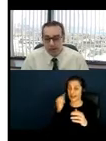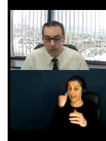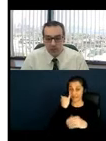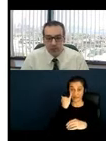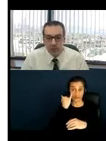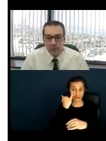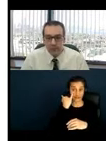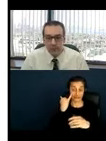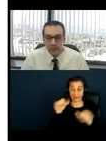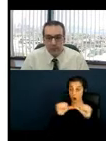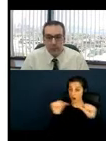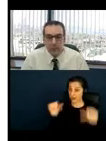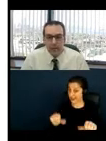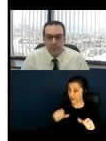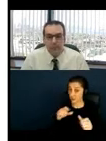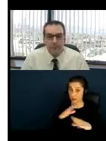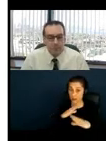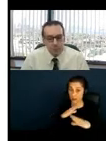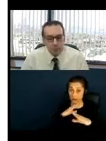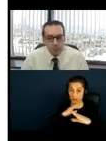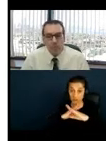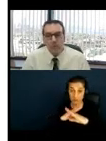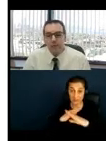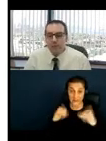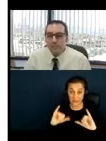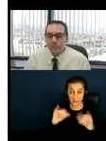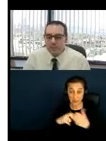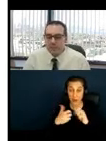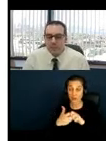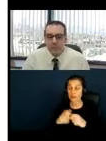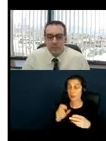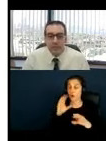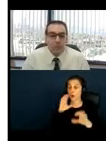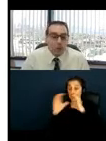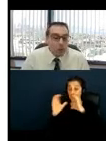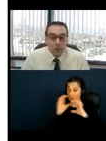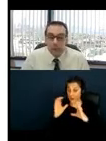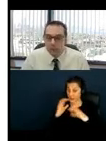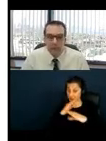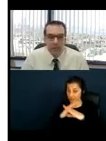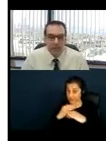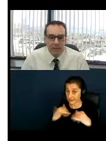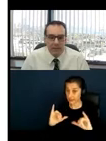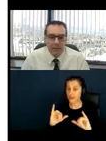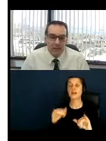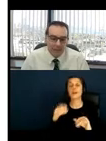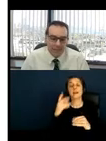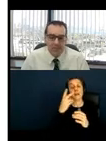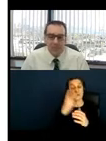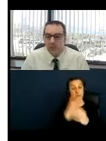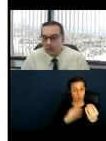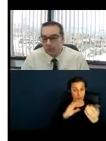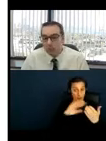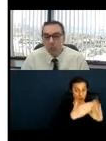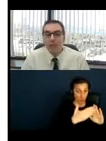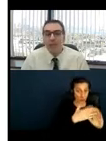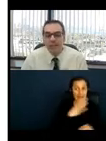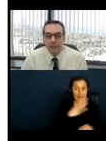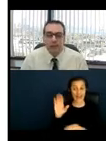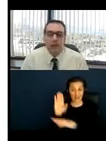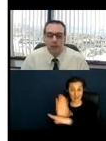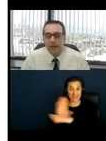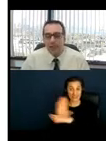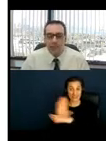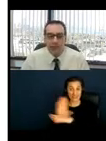architecturally or communication-based, both the community and the business would be